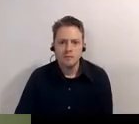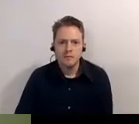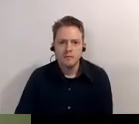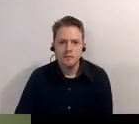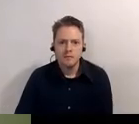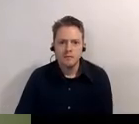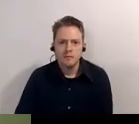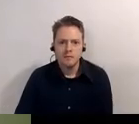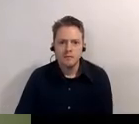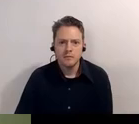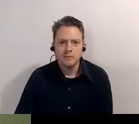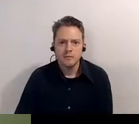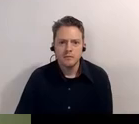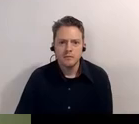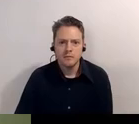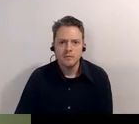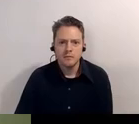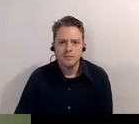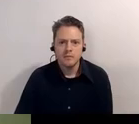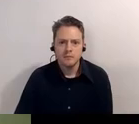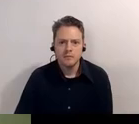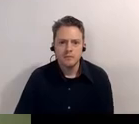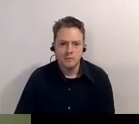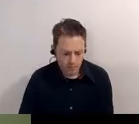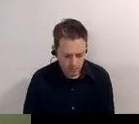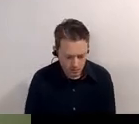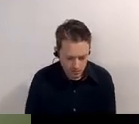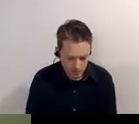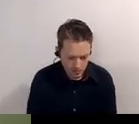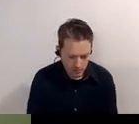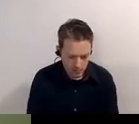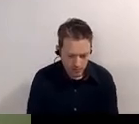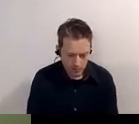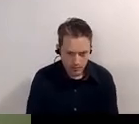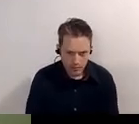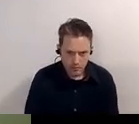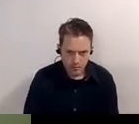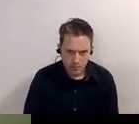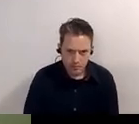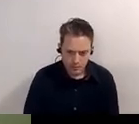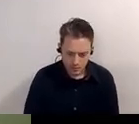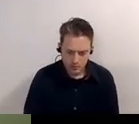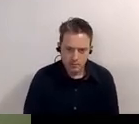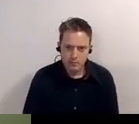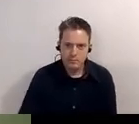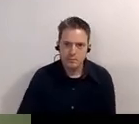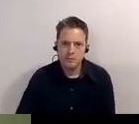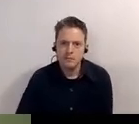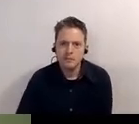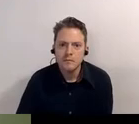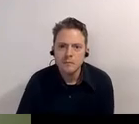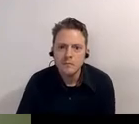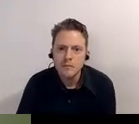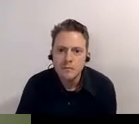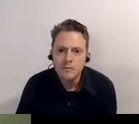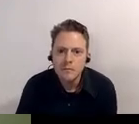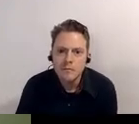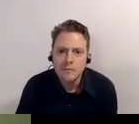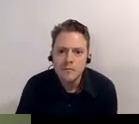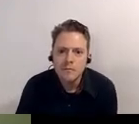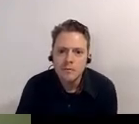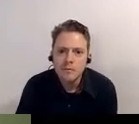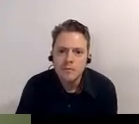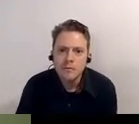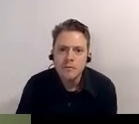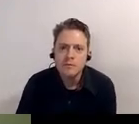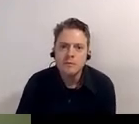and he told the judge i don't want to do that and the judge said you have to and if you don't i'm in the sheriff